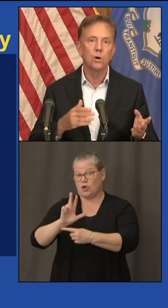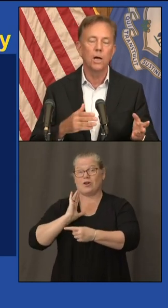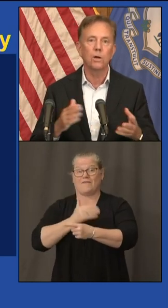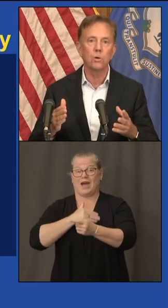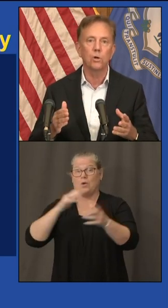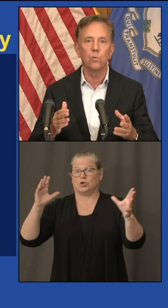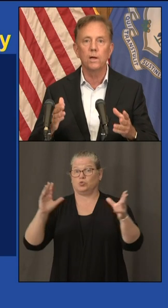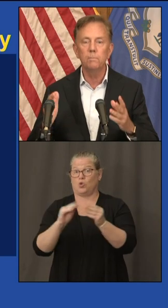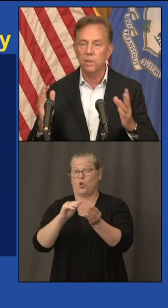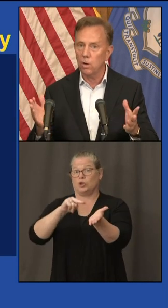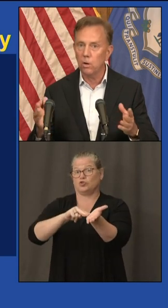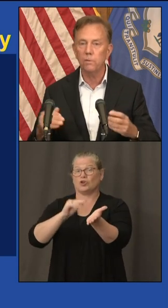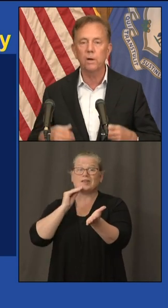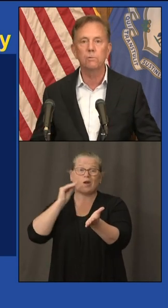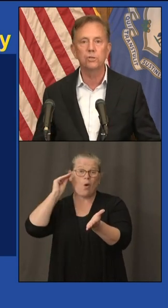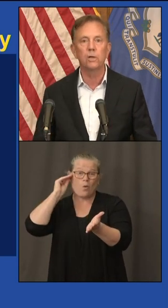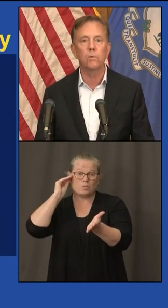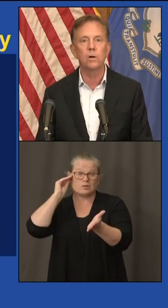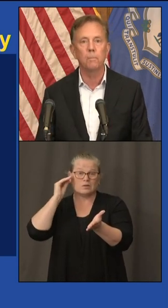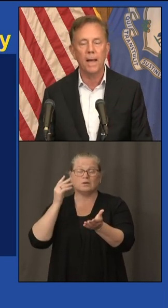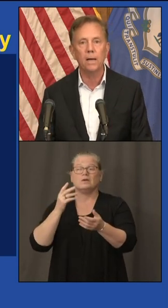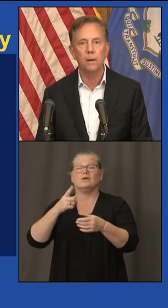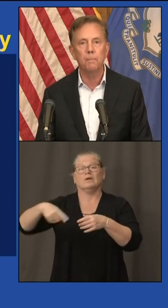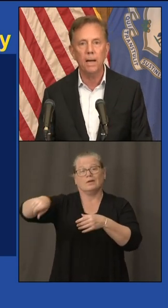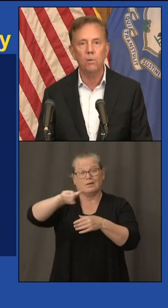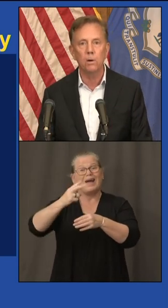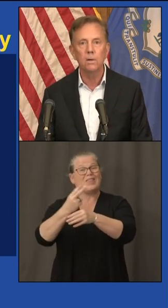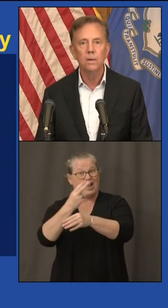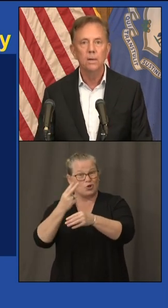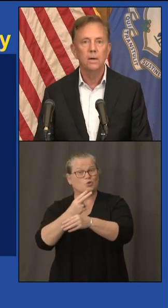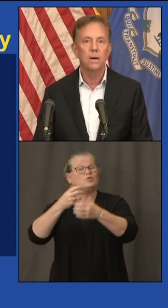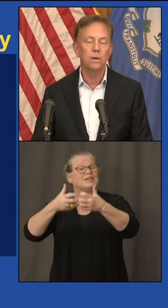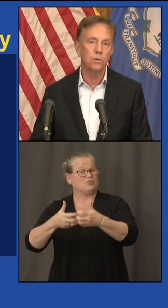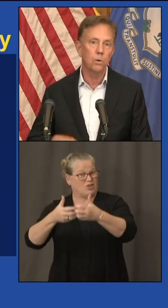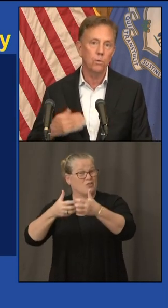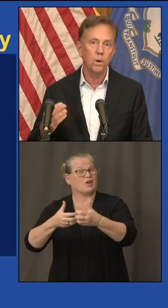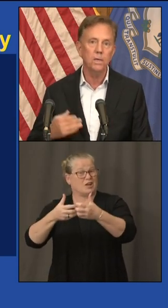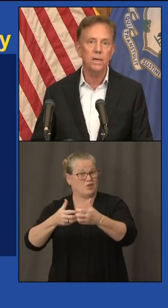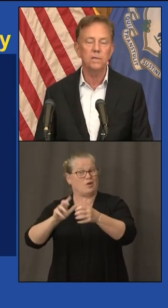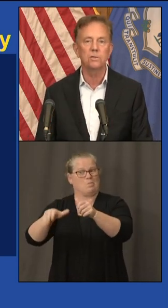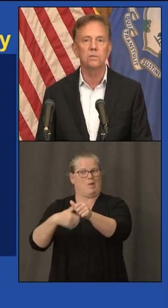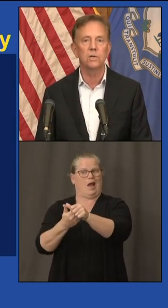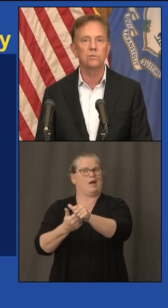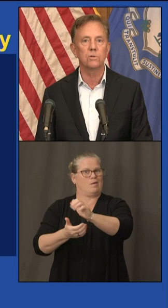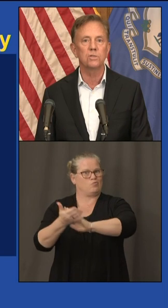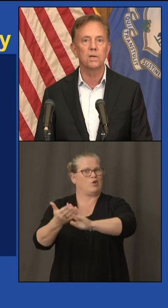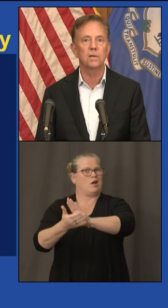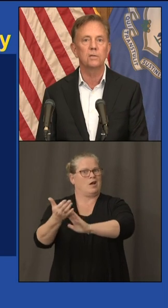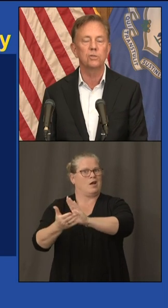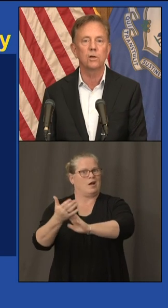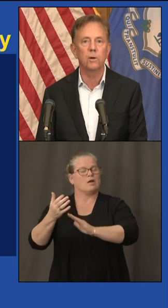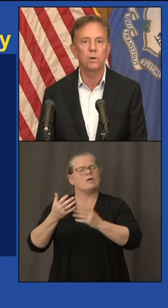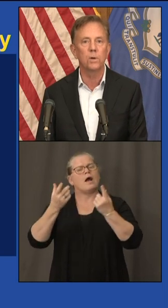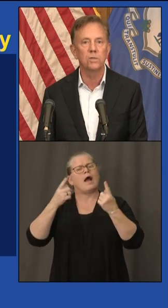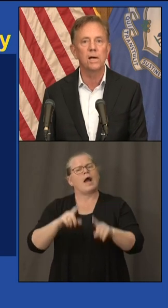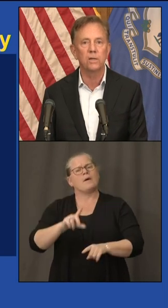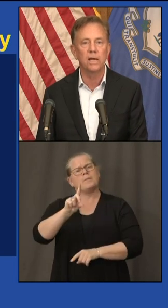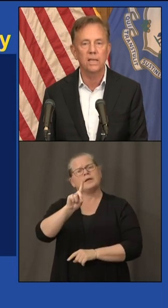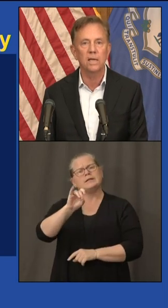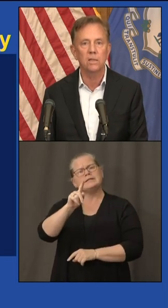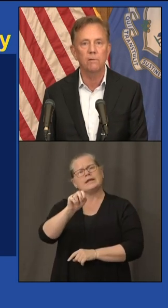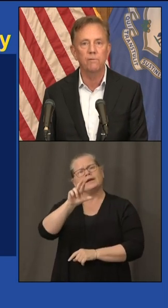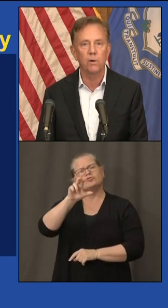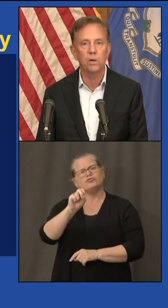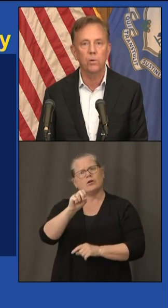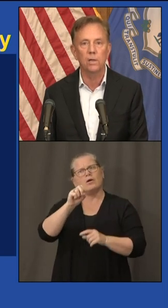are not on the grid but they are there with generator backup power uh although in one case that deirdre said the generator went down